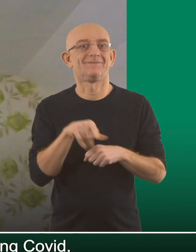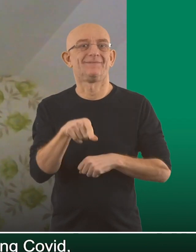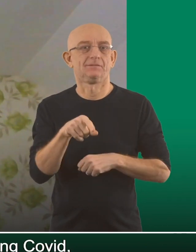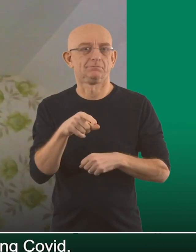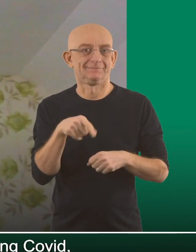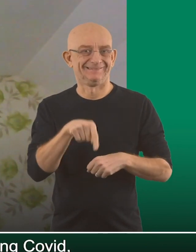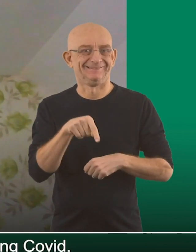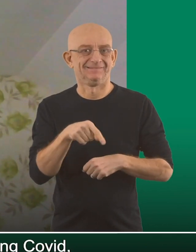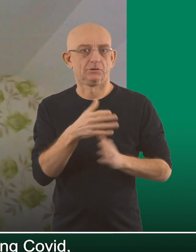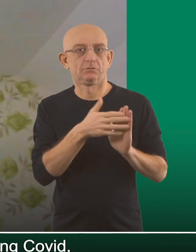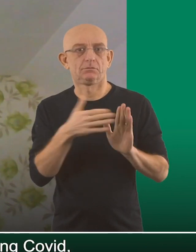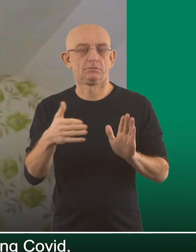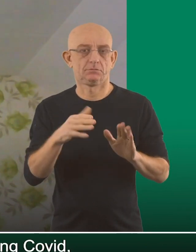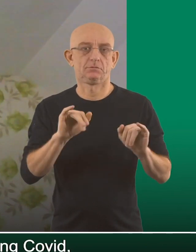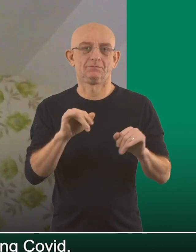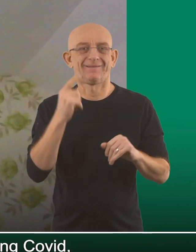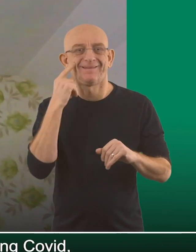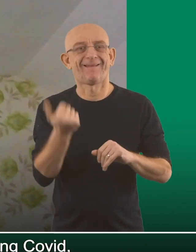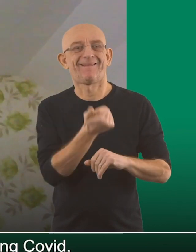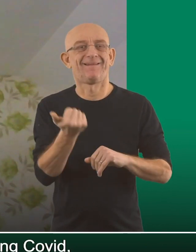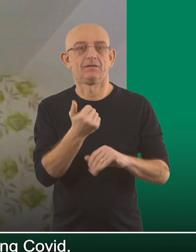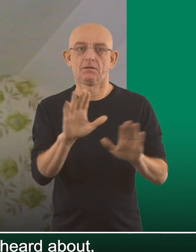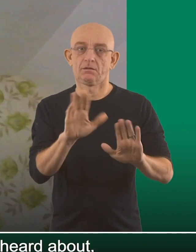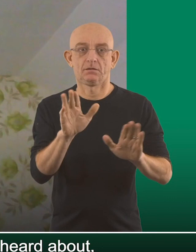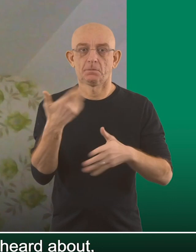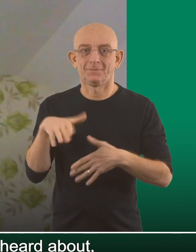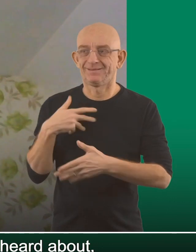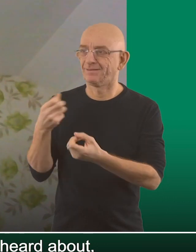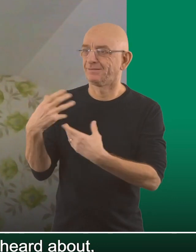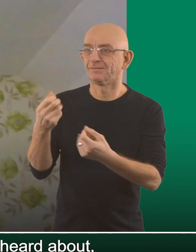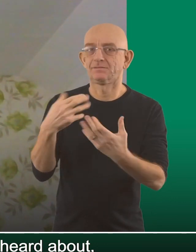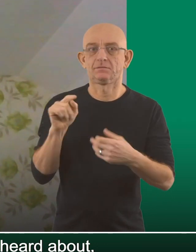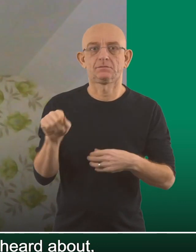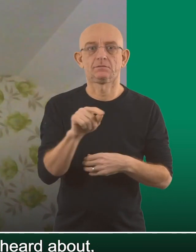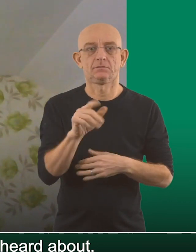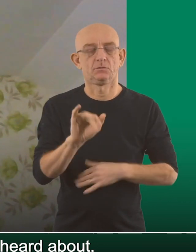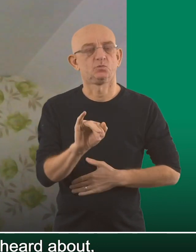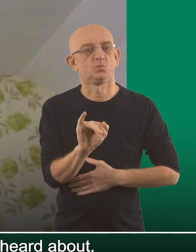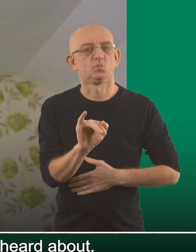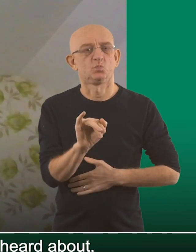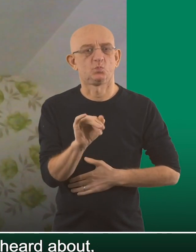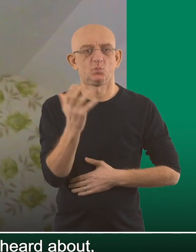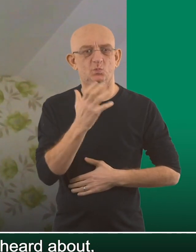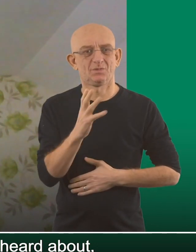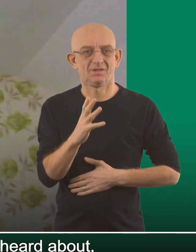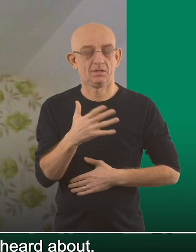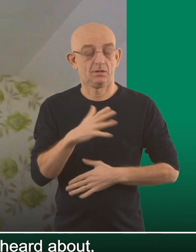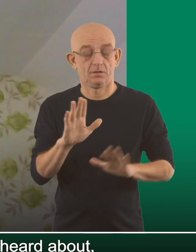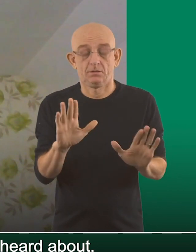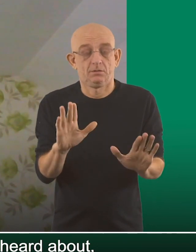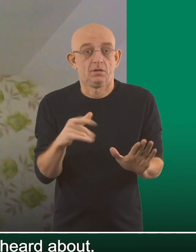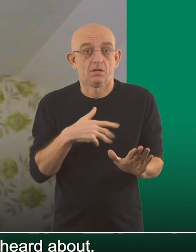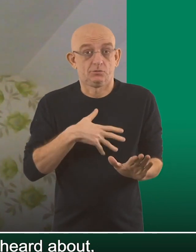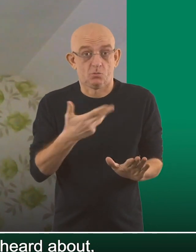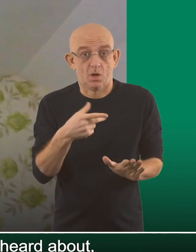Every infection carries the risk of long COVID. And that's a non-trivial risk. And of those stories of long COVID I've heard about, it's